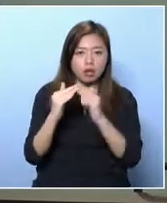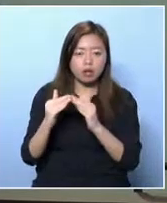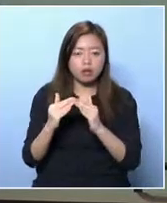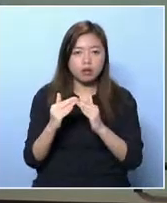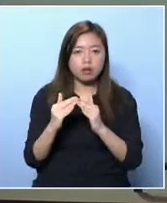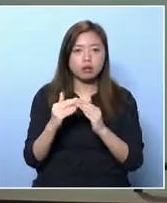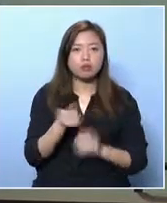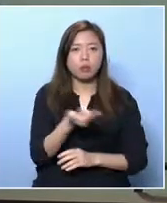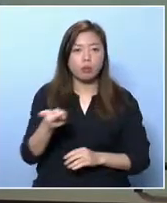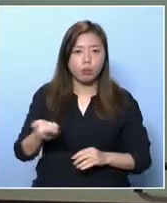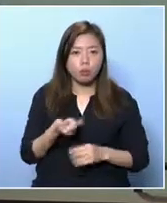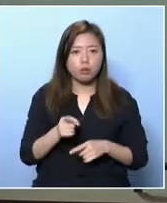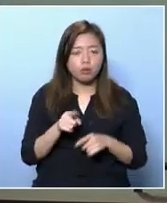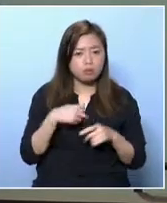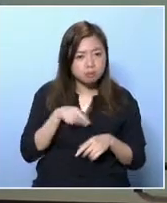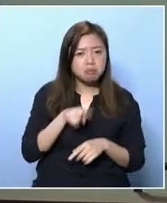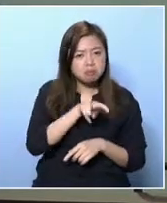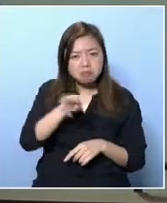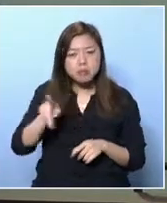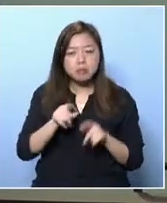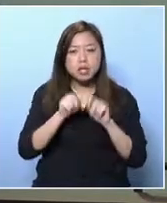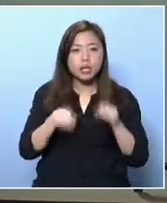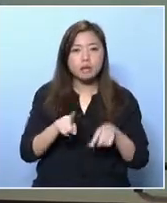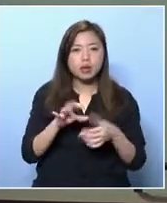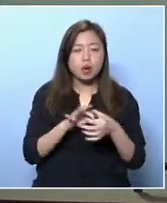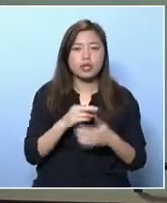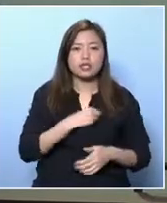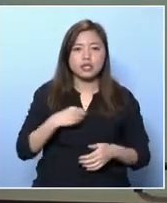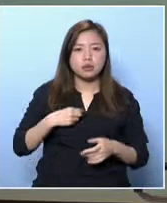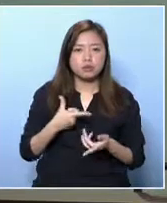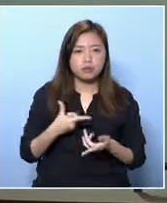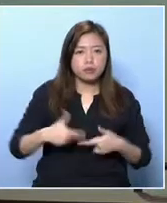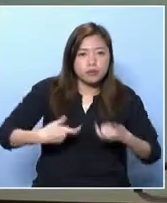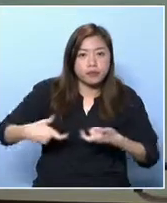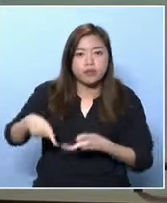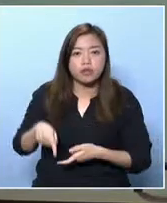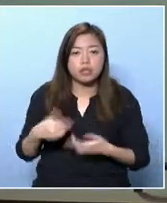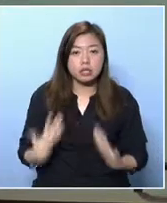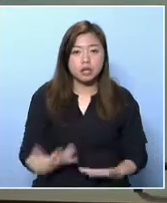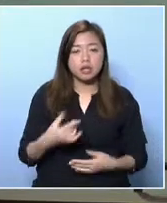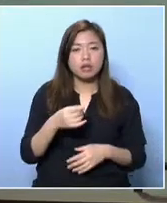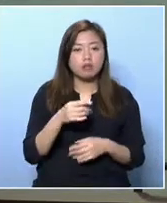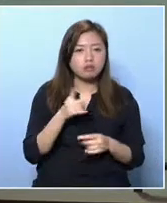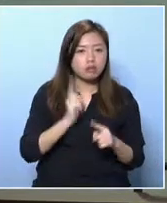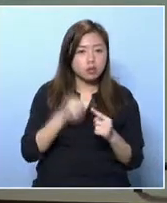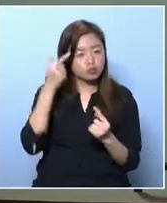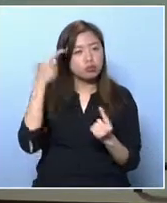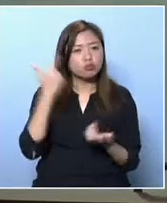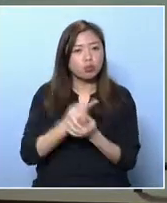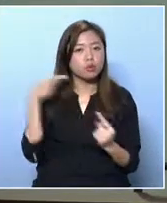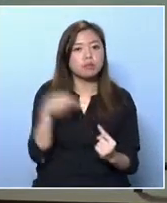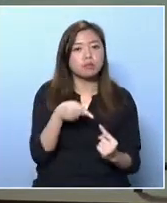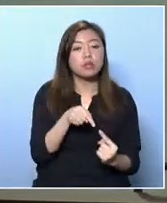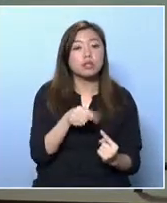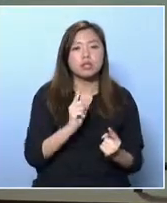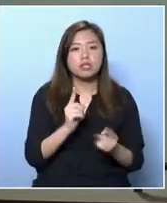In our service delivery, we have contacted many families. I